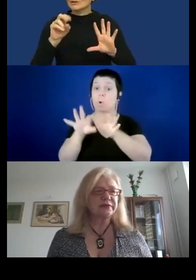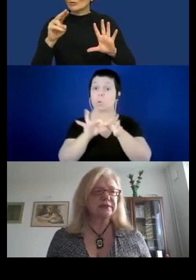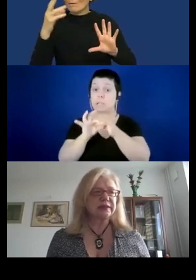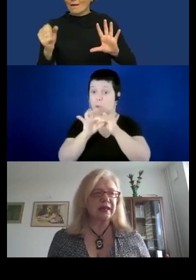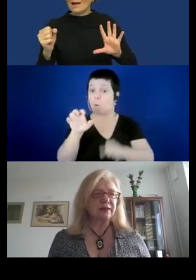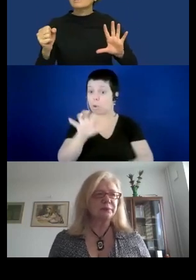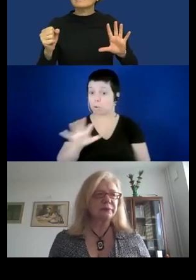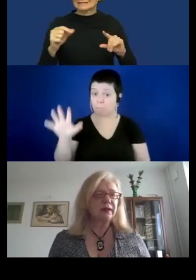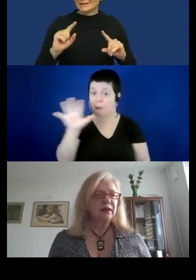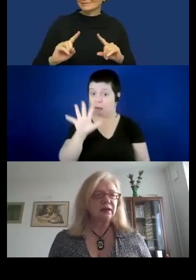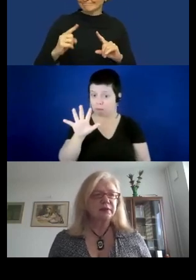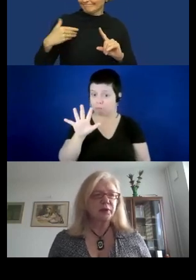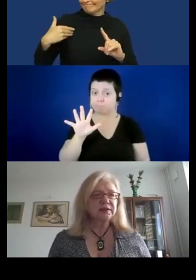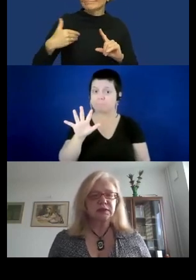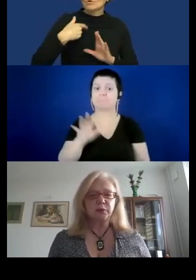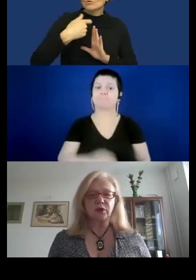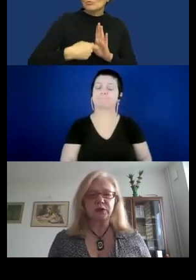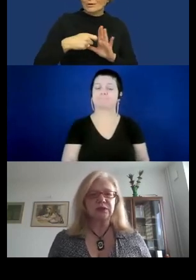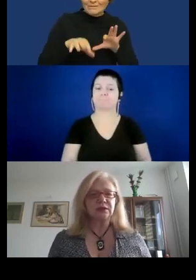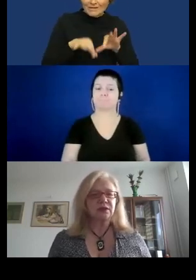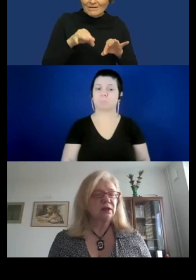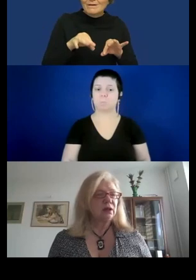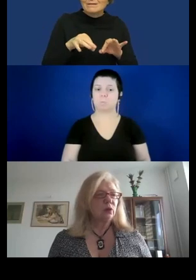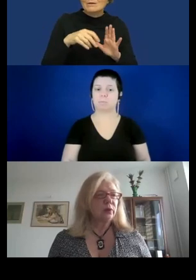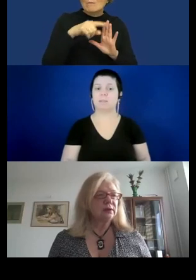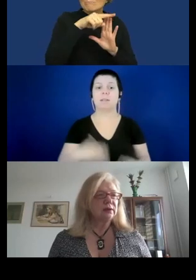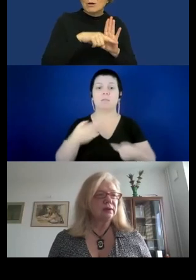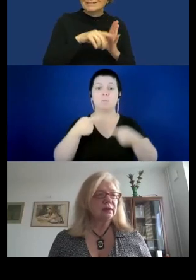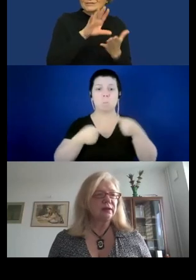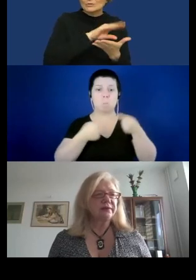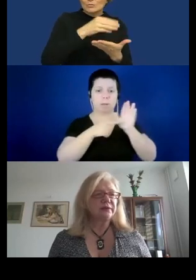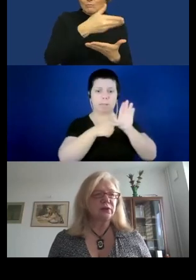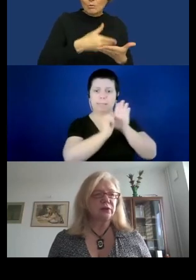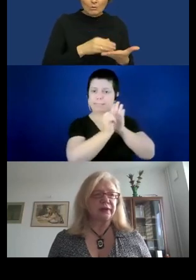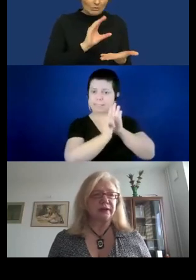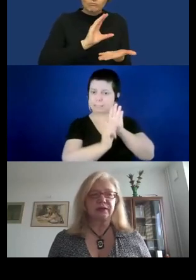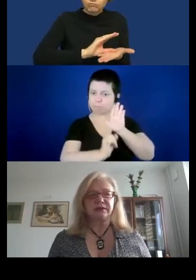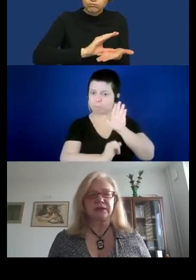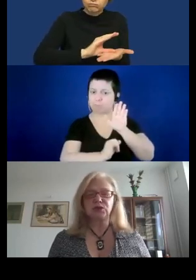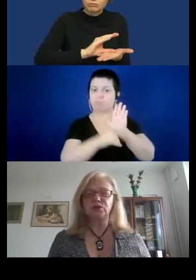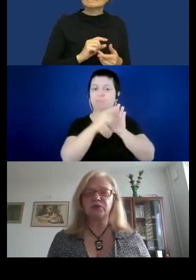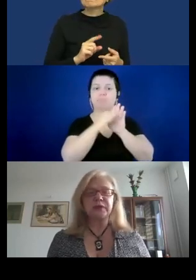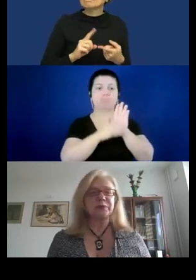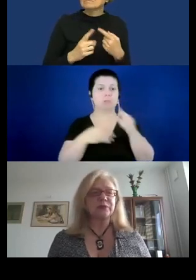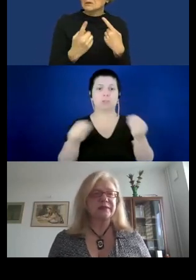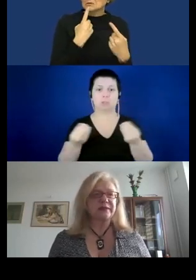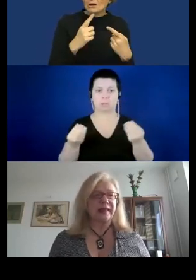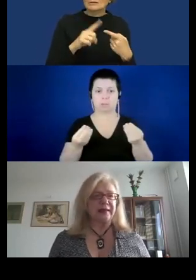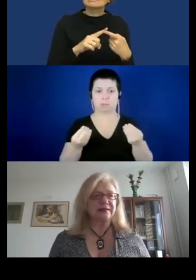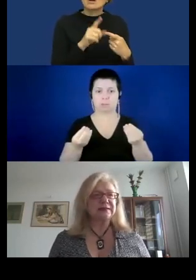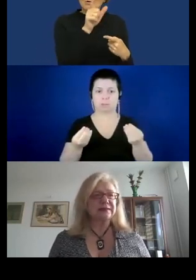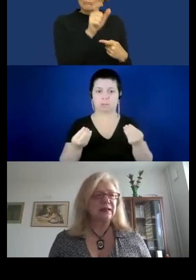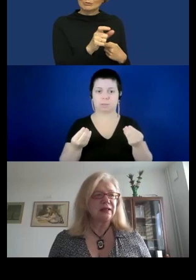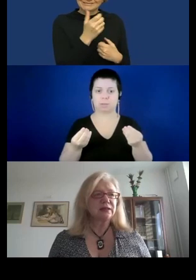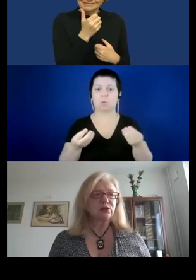on the first day. The policy report will cover the following the issues of people with deaf